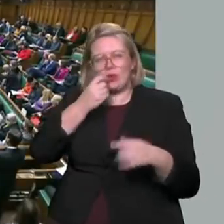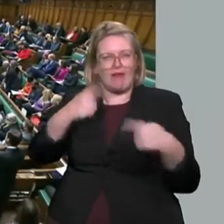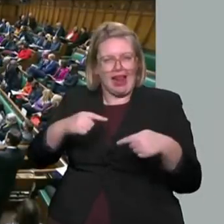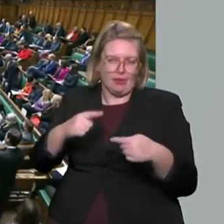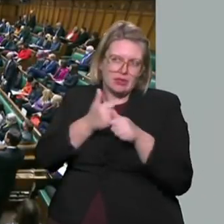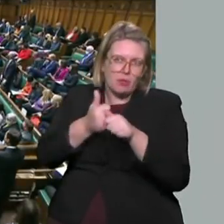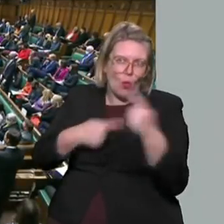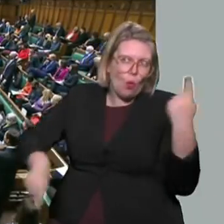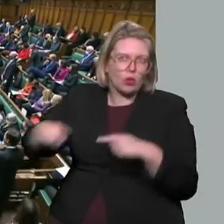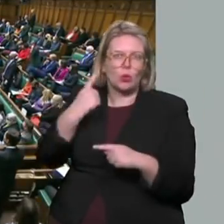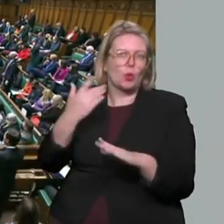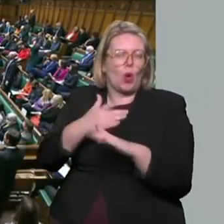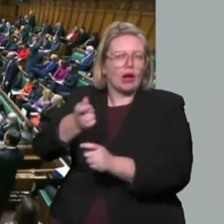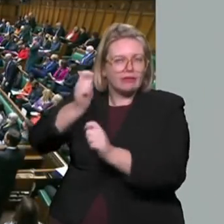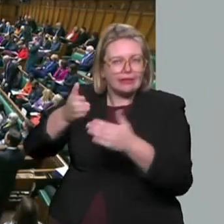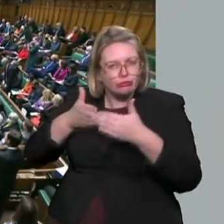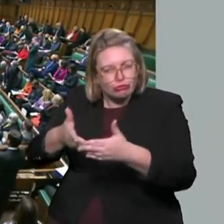The Seville Roberts.